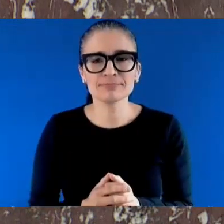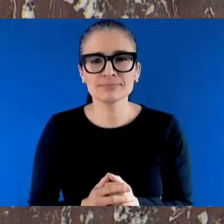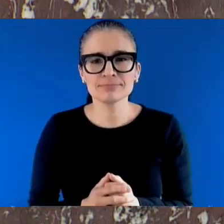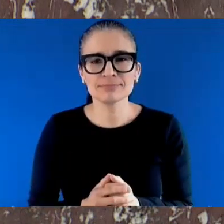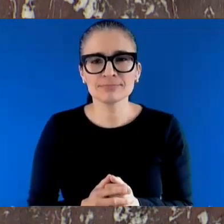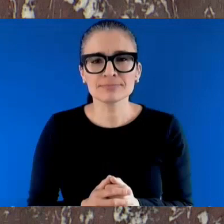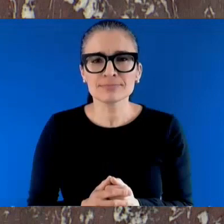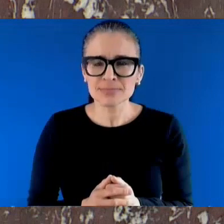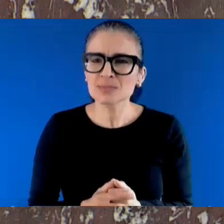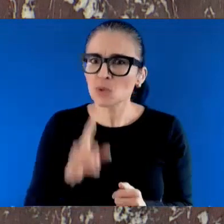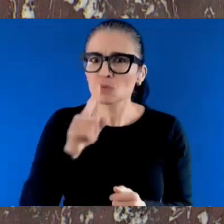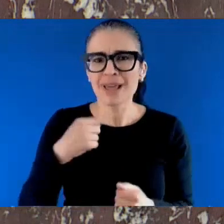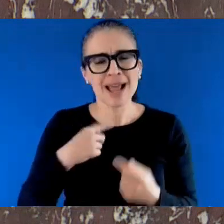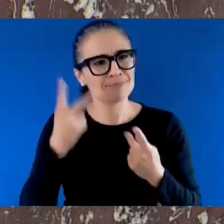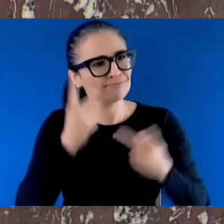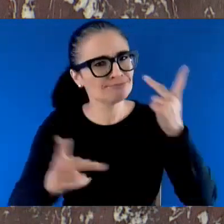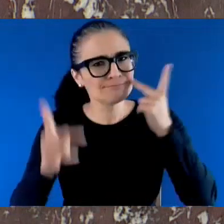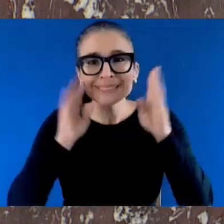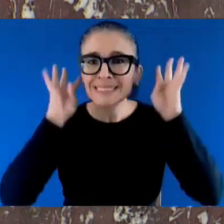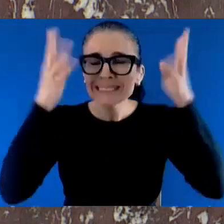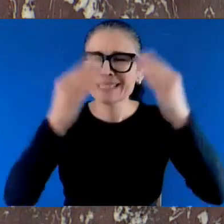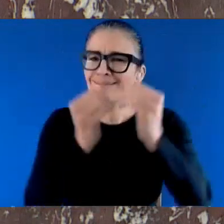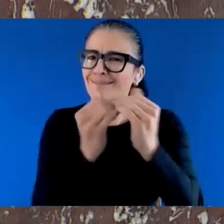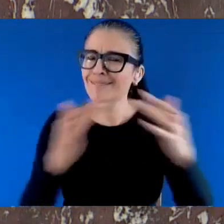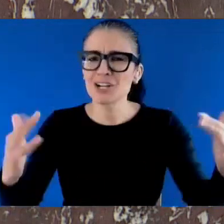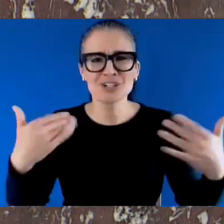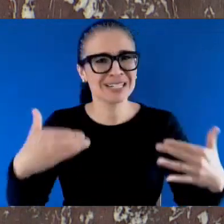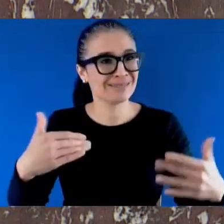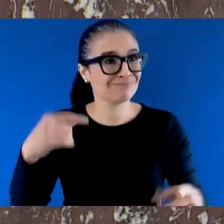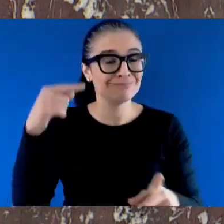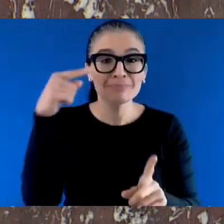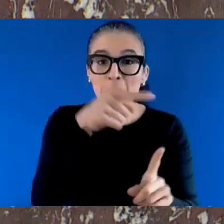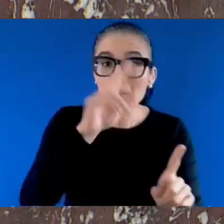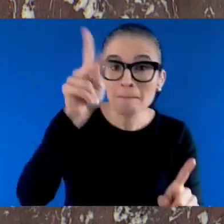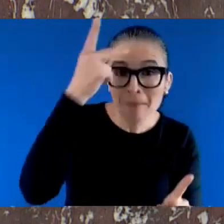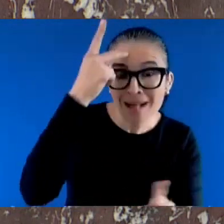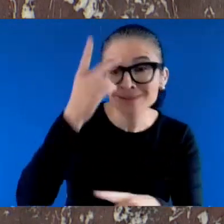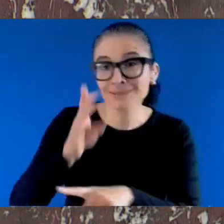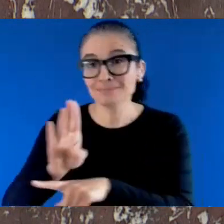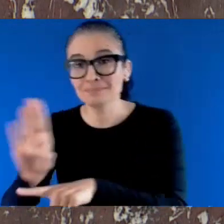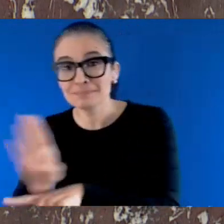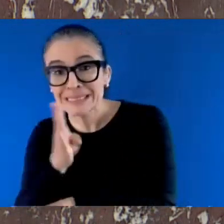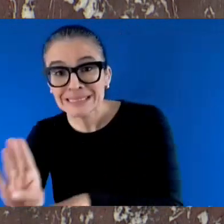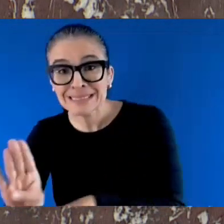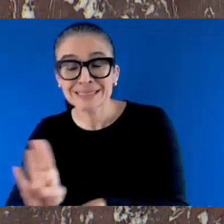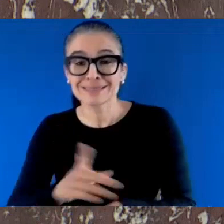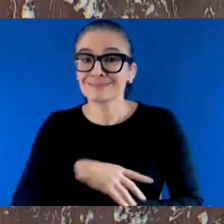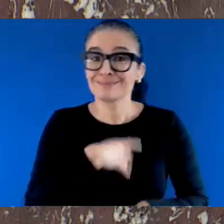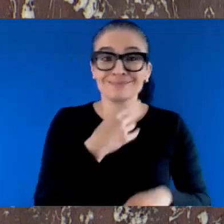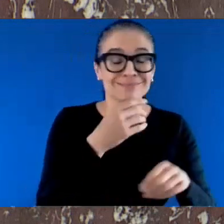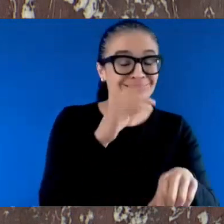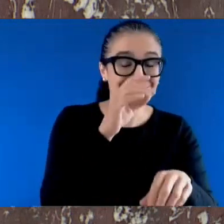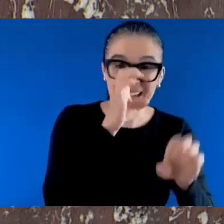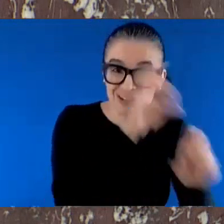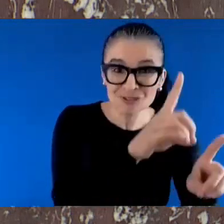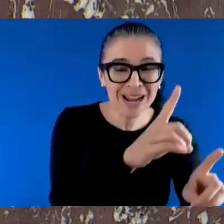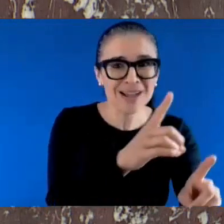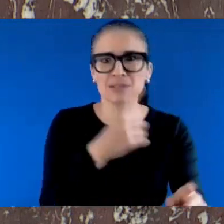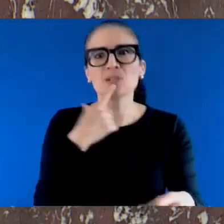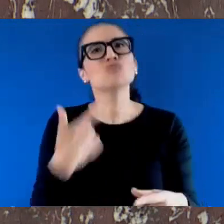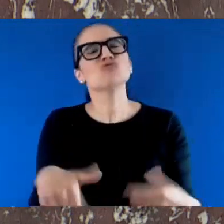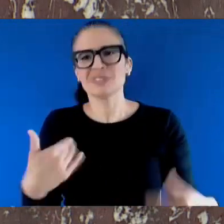education, and the arts. I'd also like to recognize and express my gratitude for their significant community service.